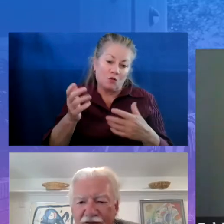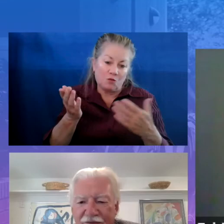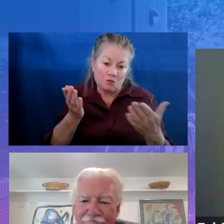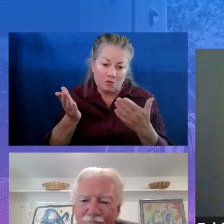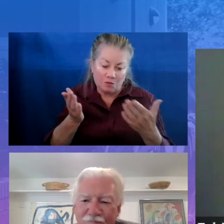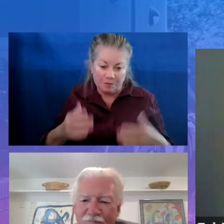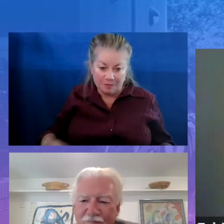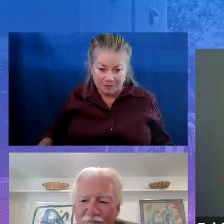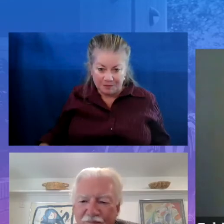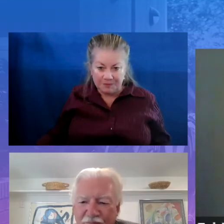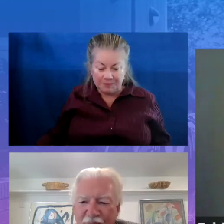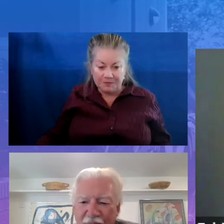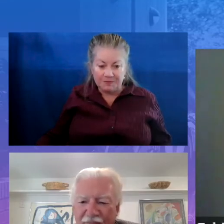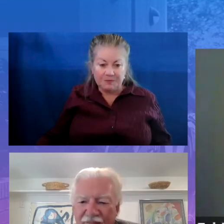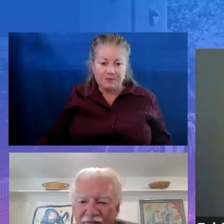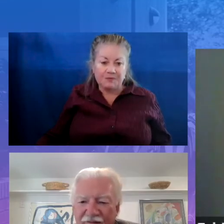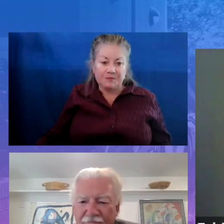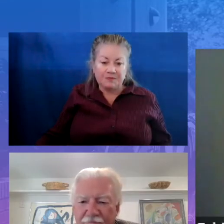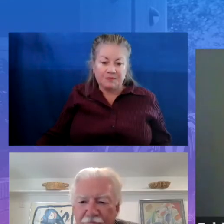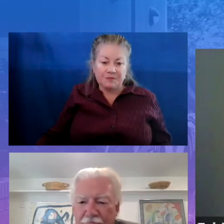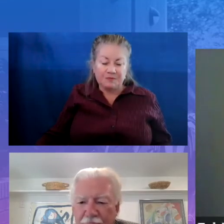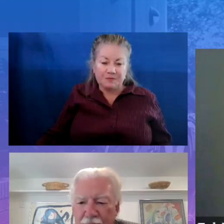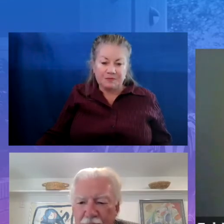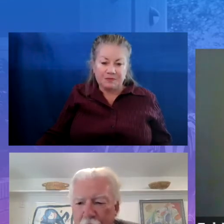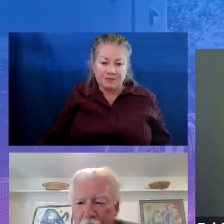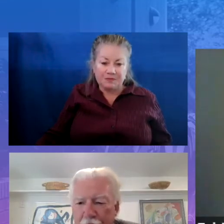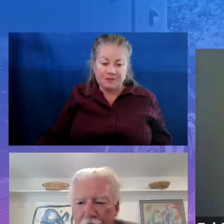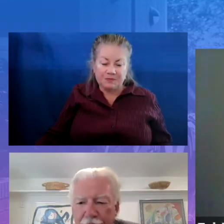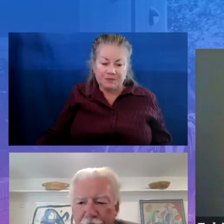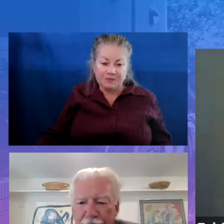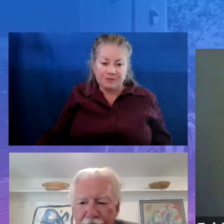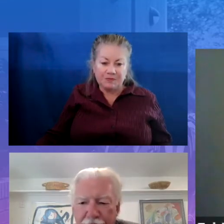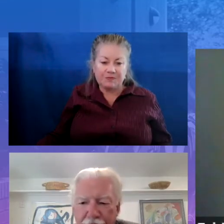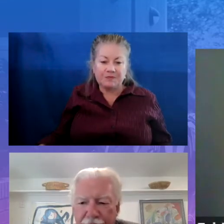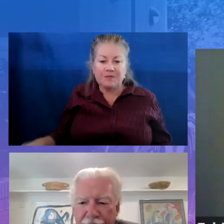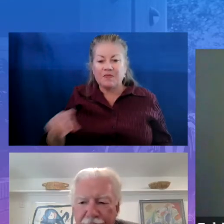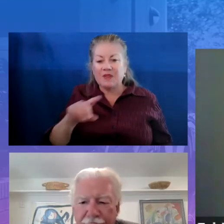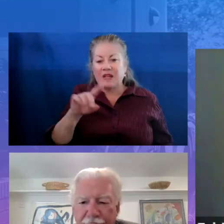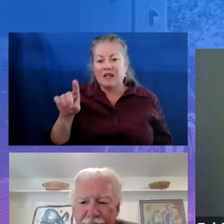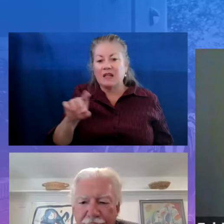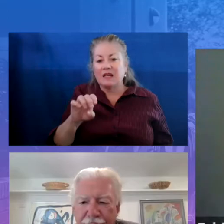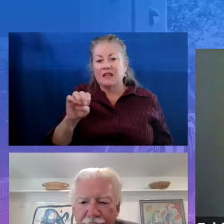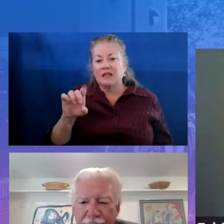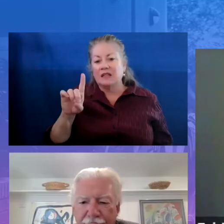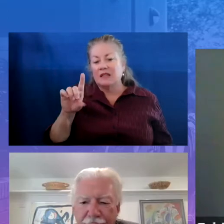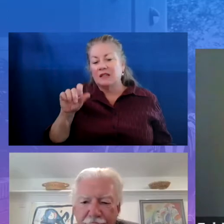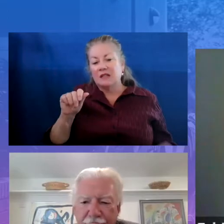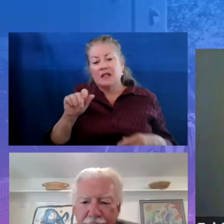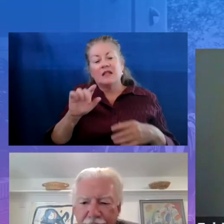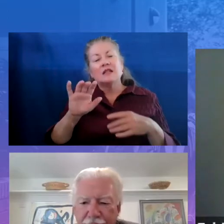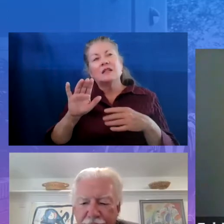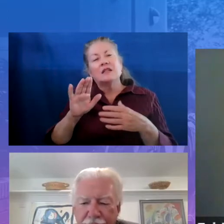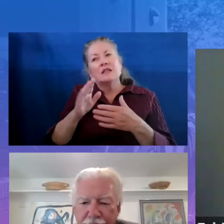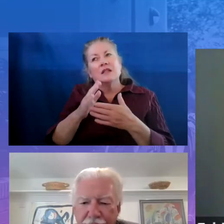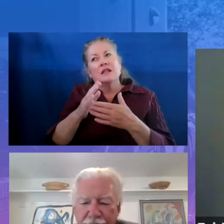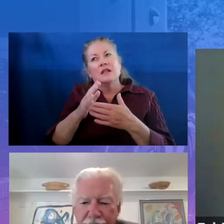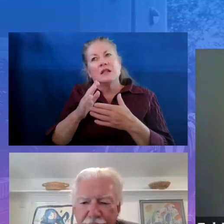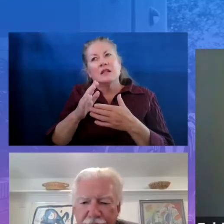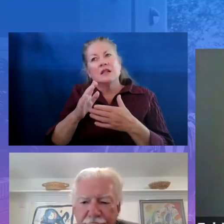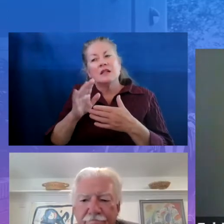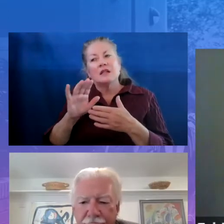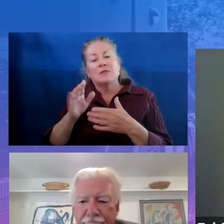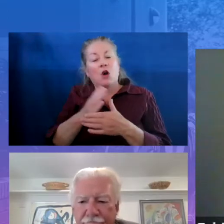Zelda? I think partnerships are at the heart of this work. It may take longer initially,